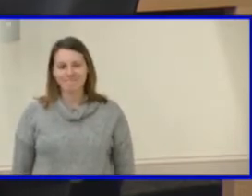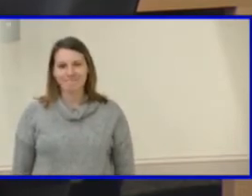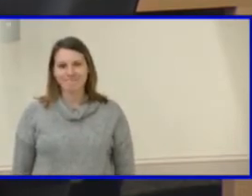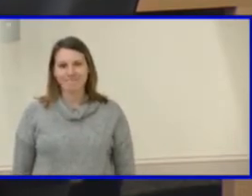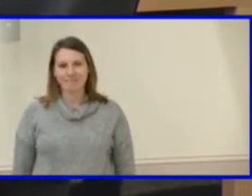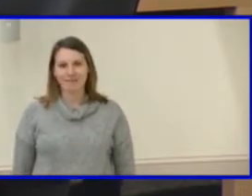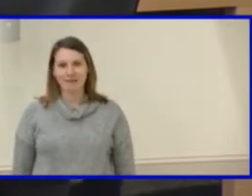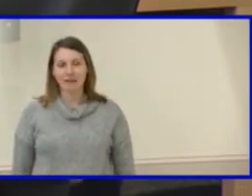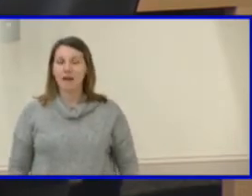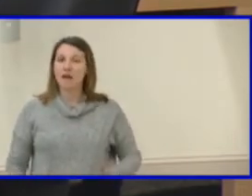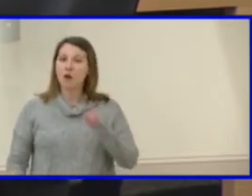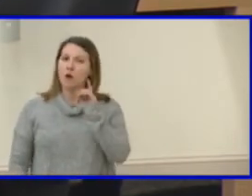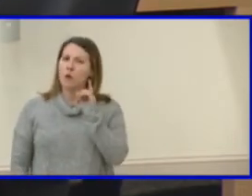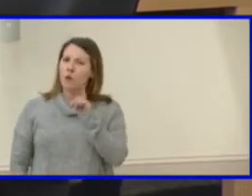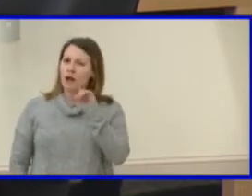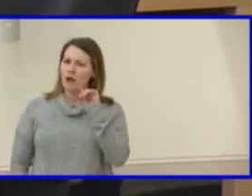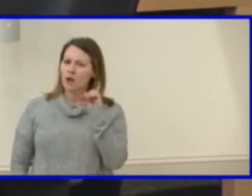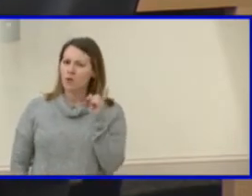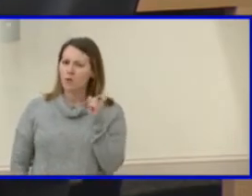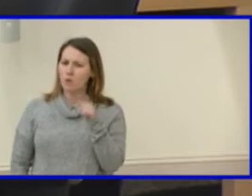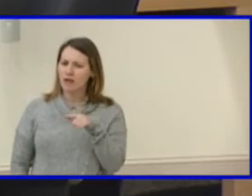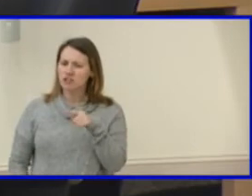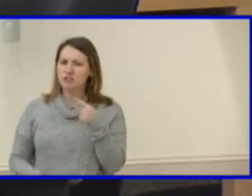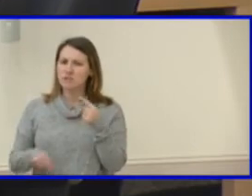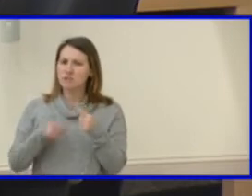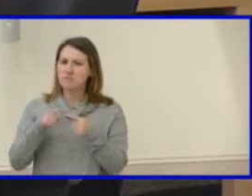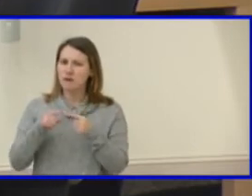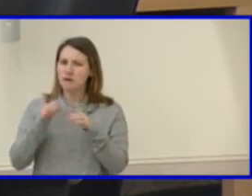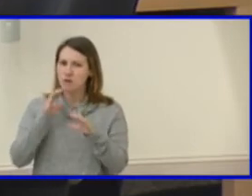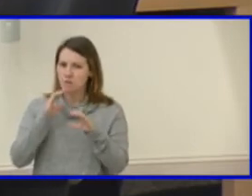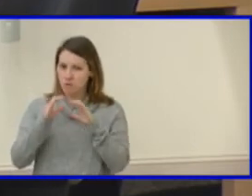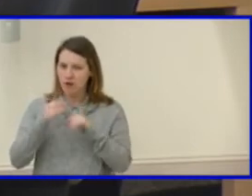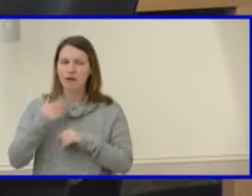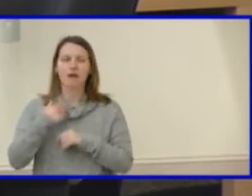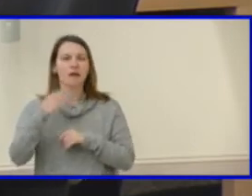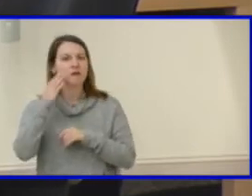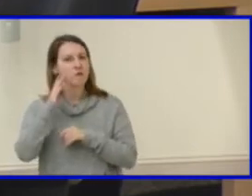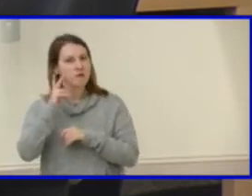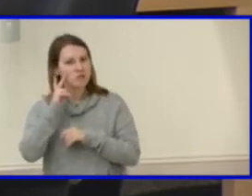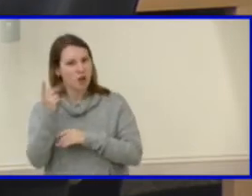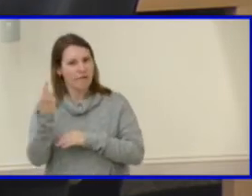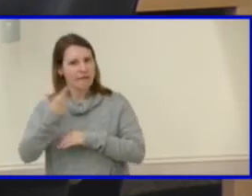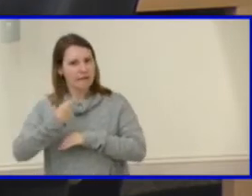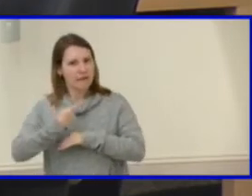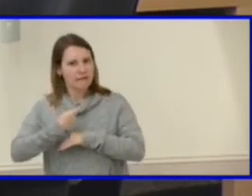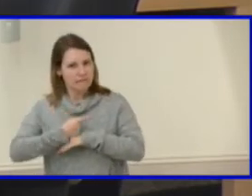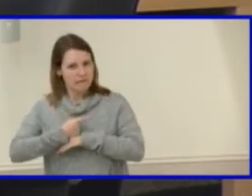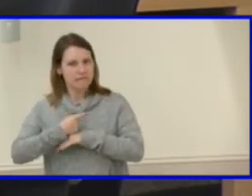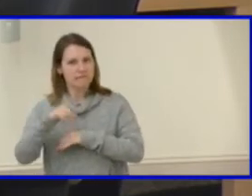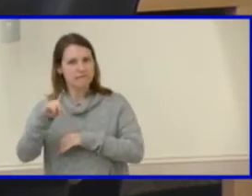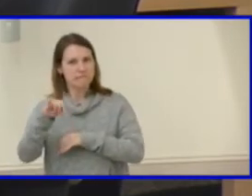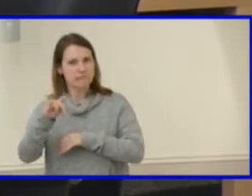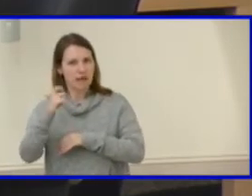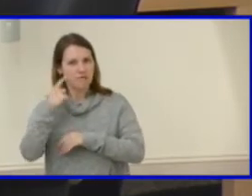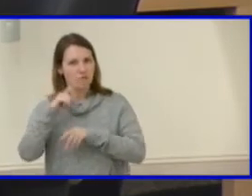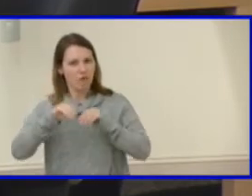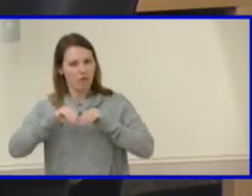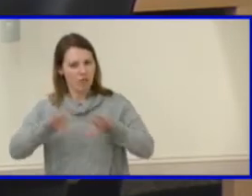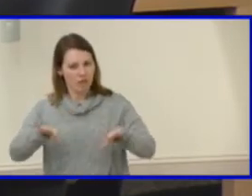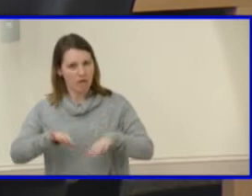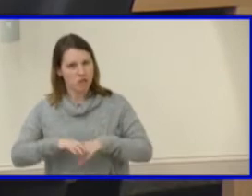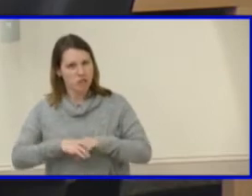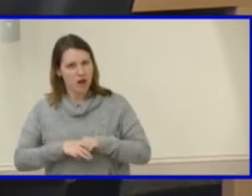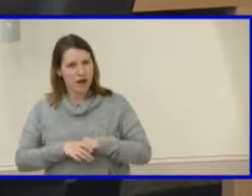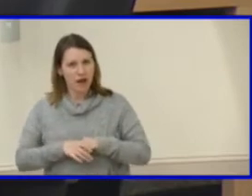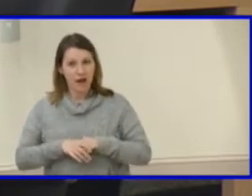Uh, one question around communication. I know, uh, I saw the date for when it actually launches. Is there a plan to get